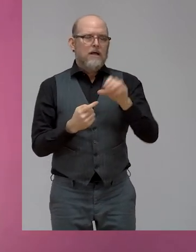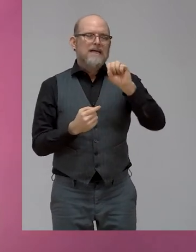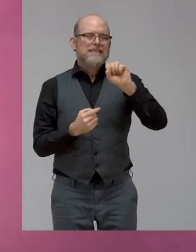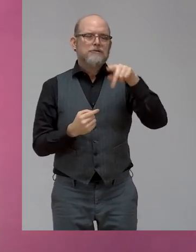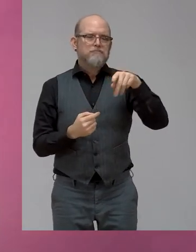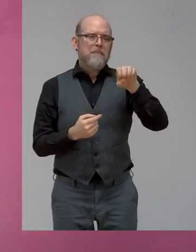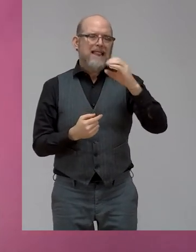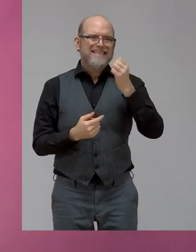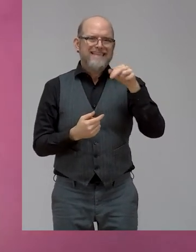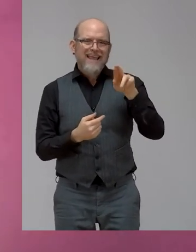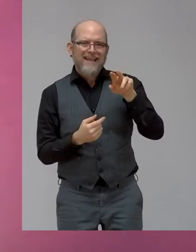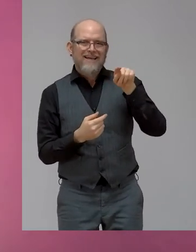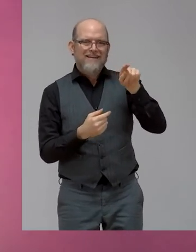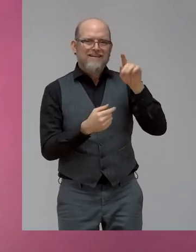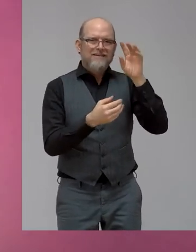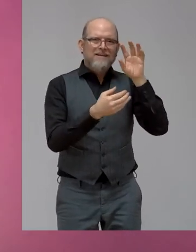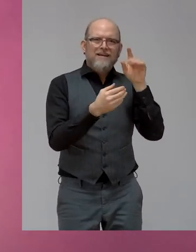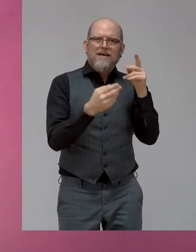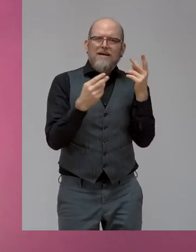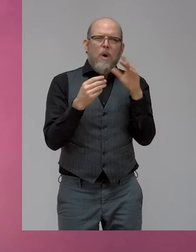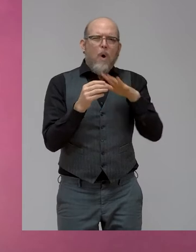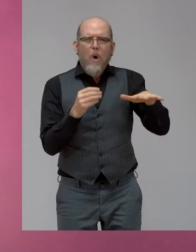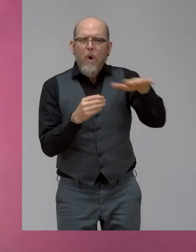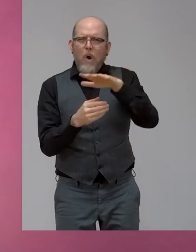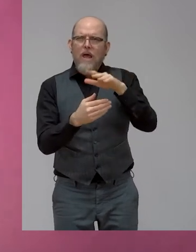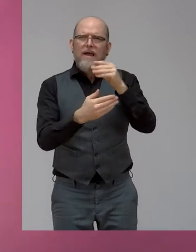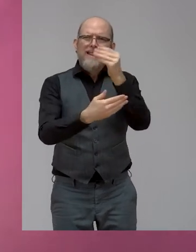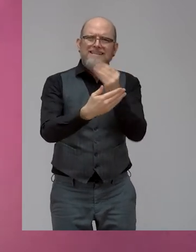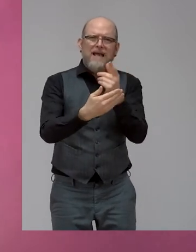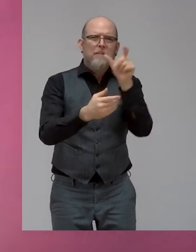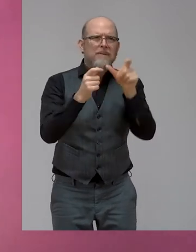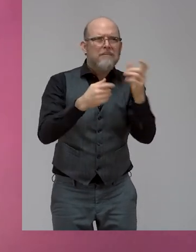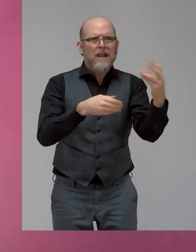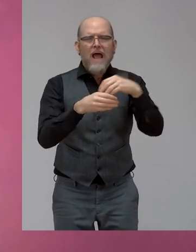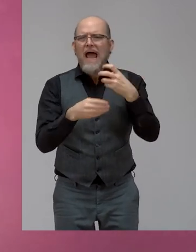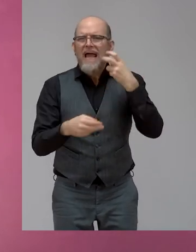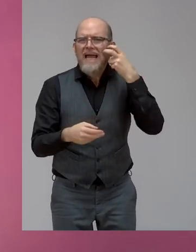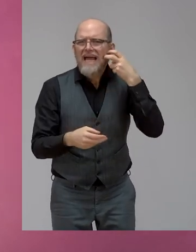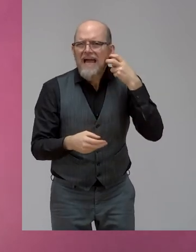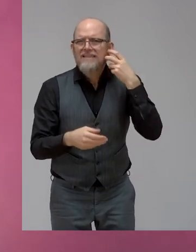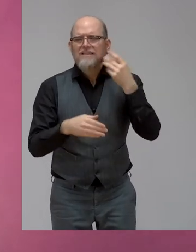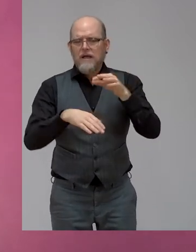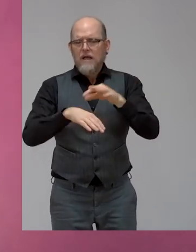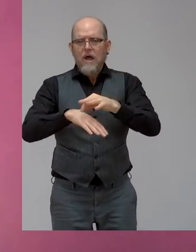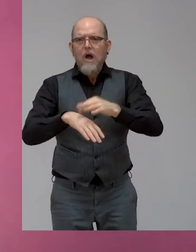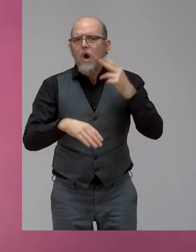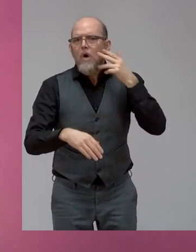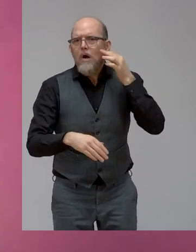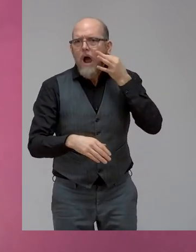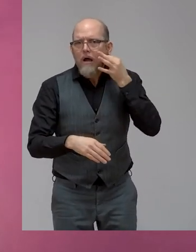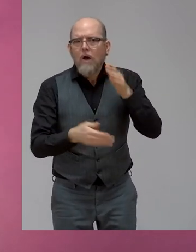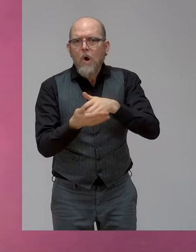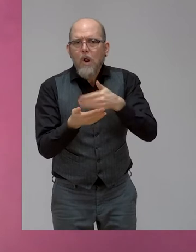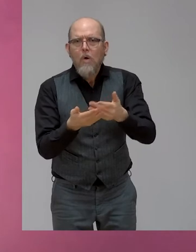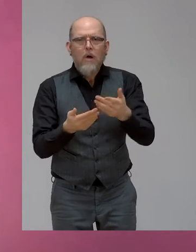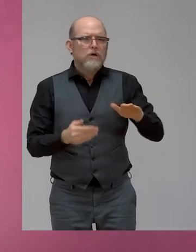within disability, there's such a, you know, especially within disability, there's such a range